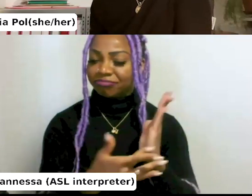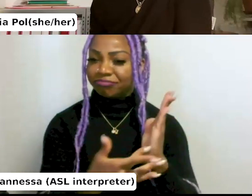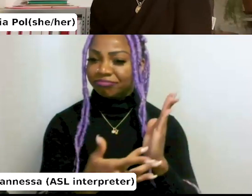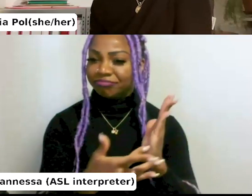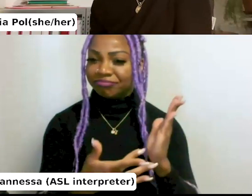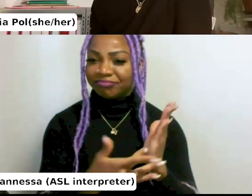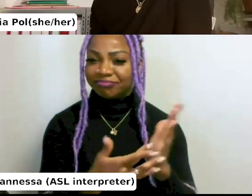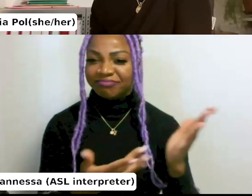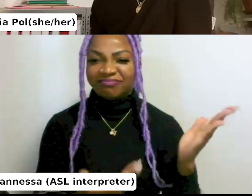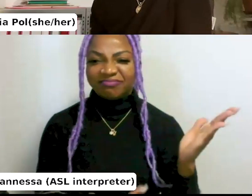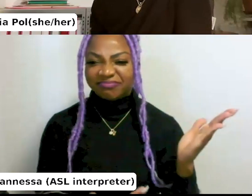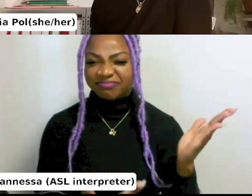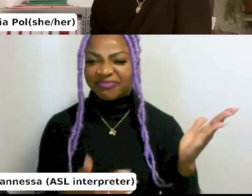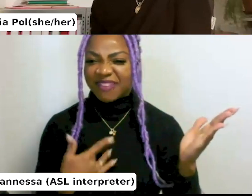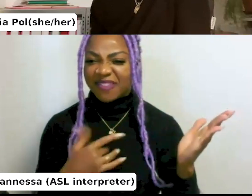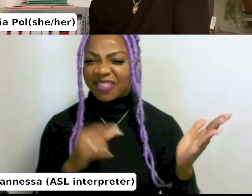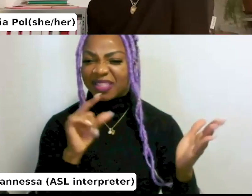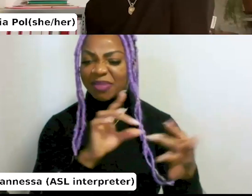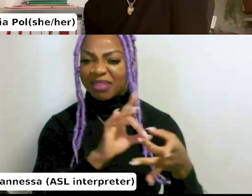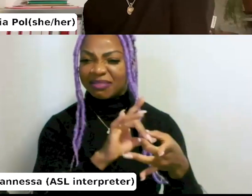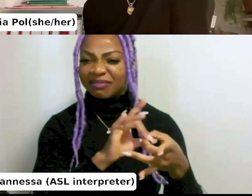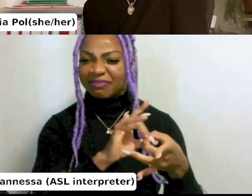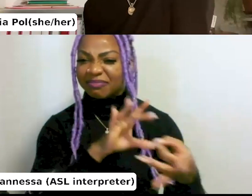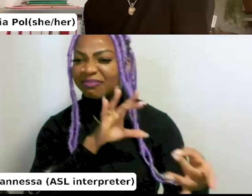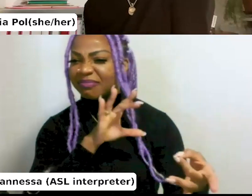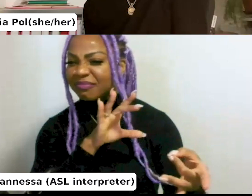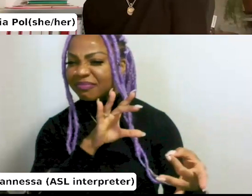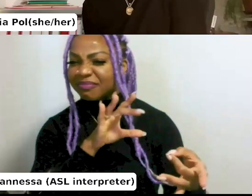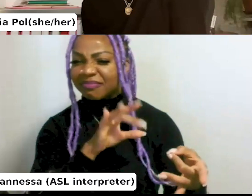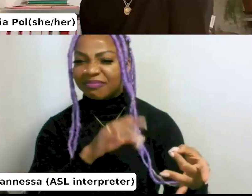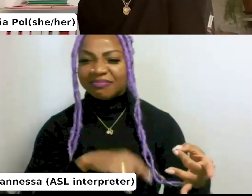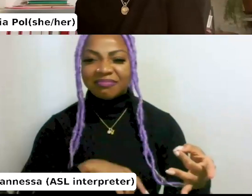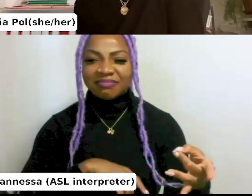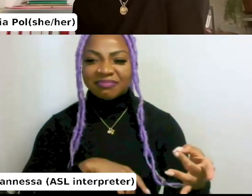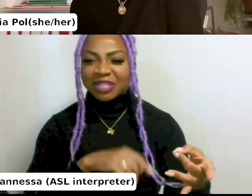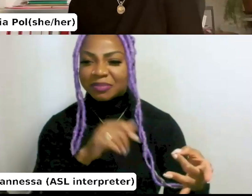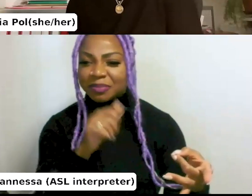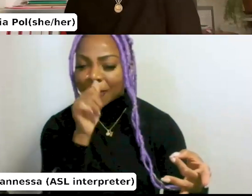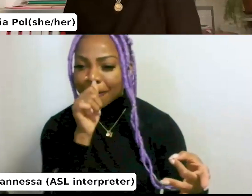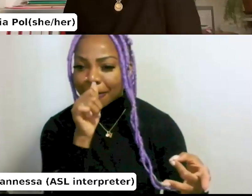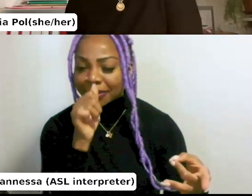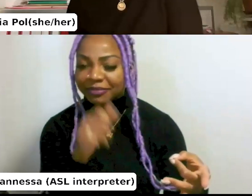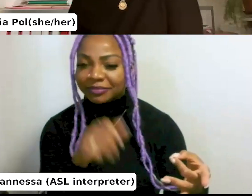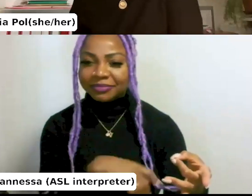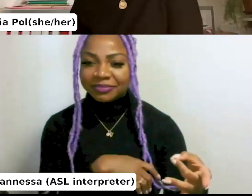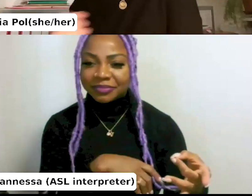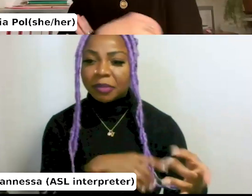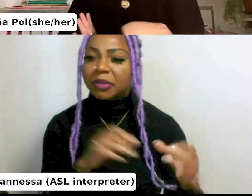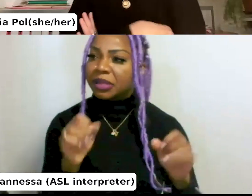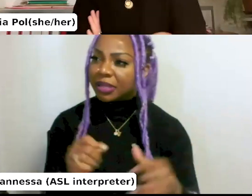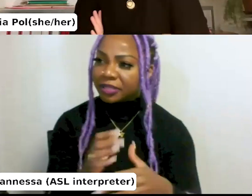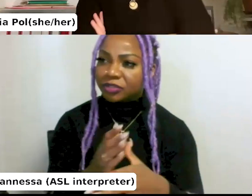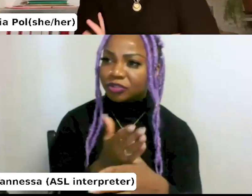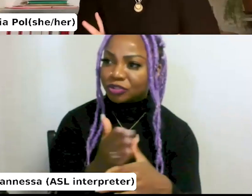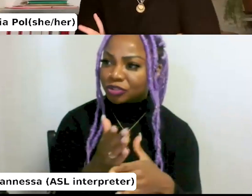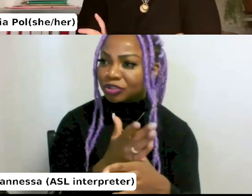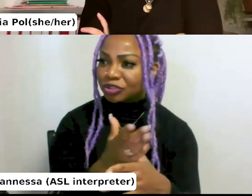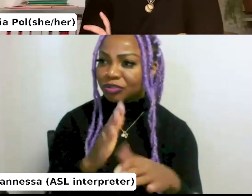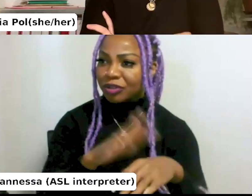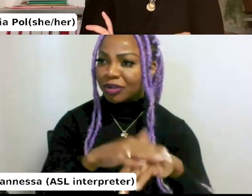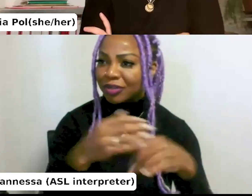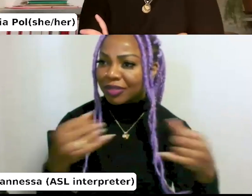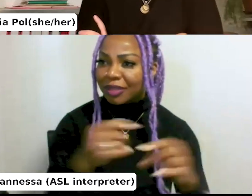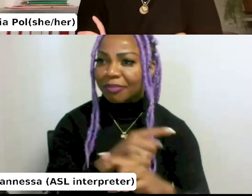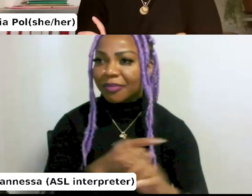think they feel maybe also more anonymous, like people hide. I mean, they share their thoughts on the internet, but there is